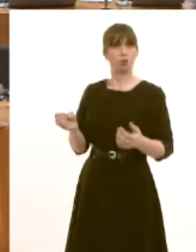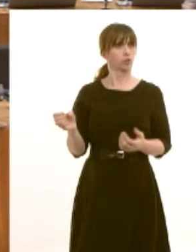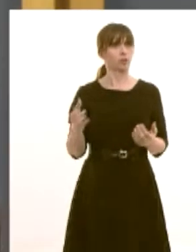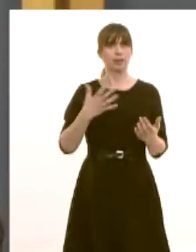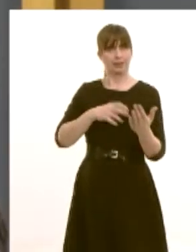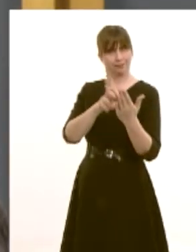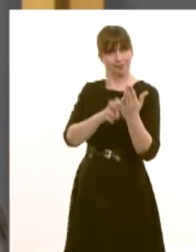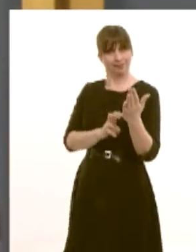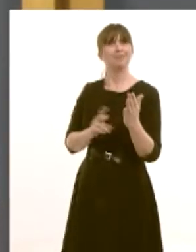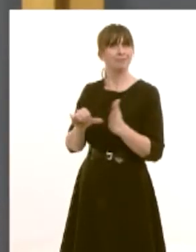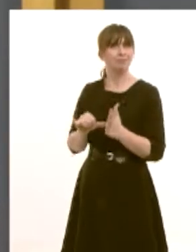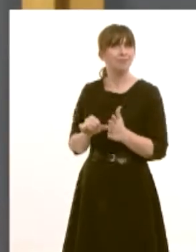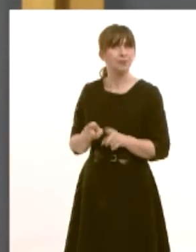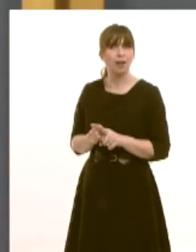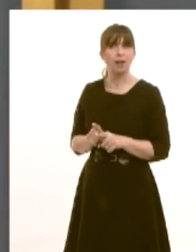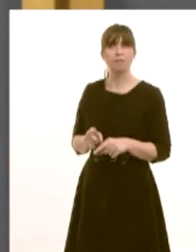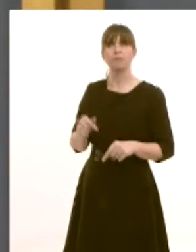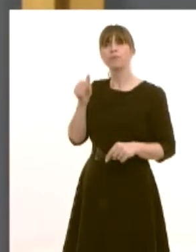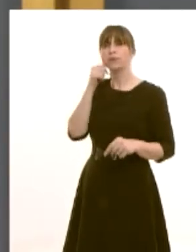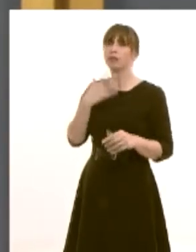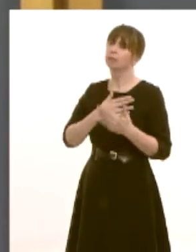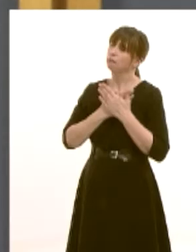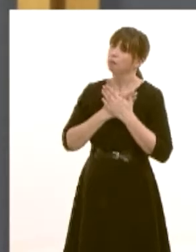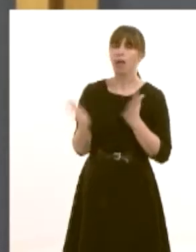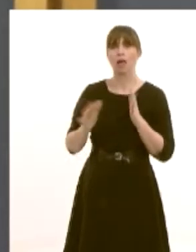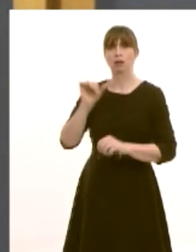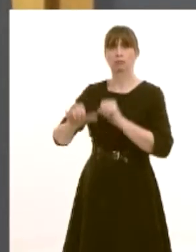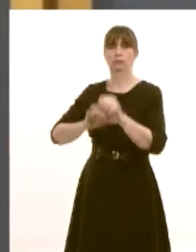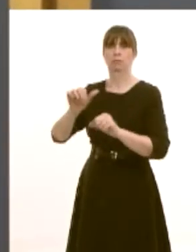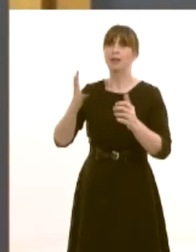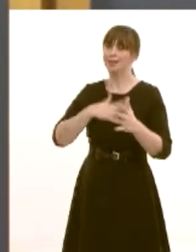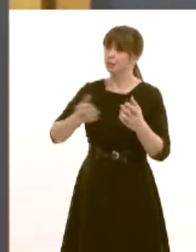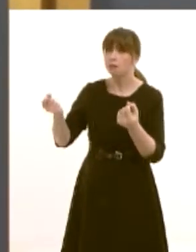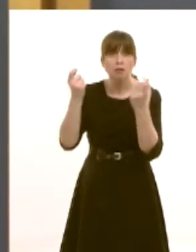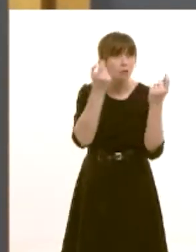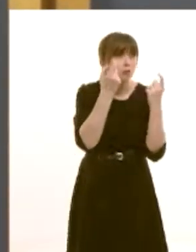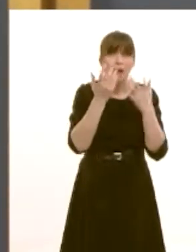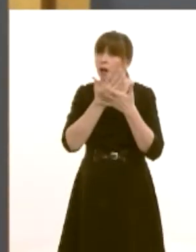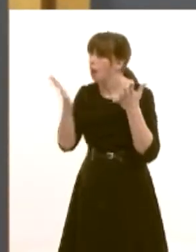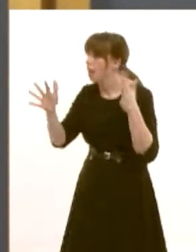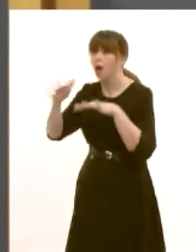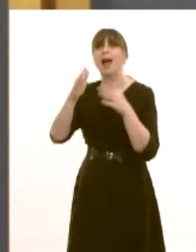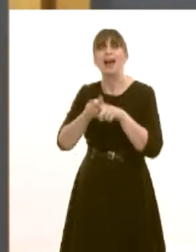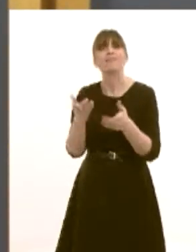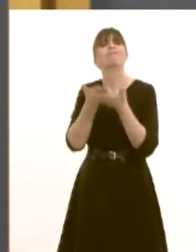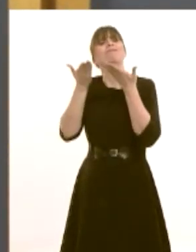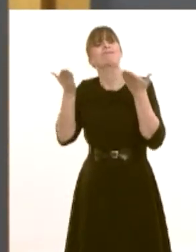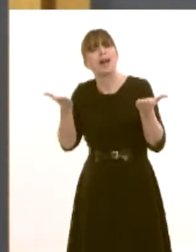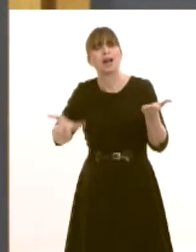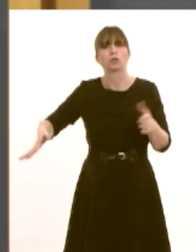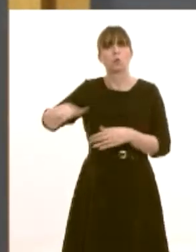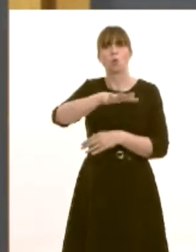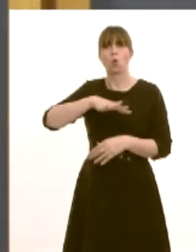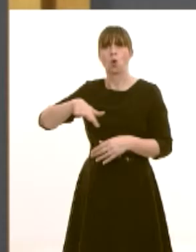agree with me that what we need is a really transparent system that everybody understands and that is fair to all citizens and is not